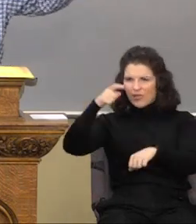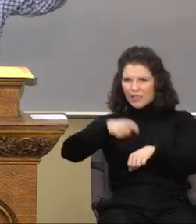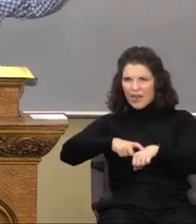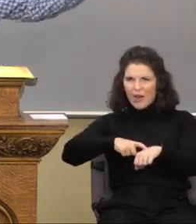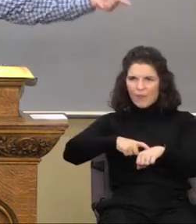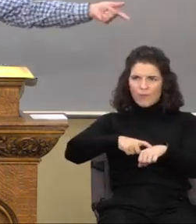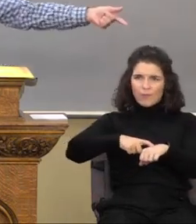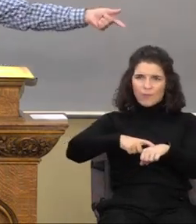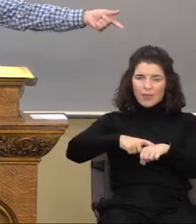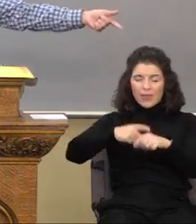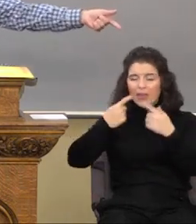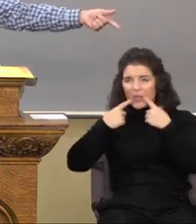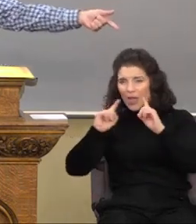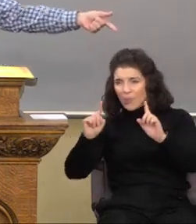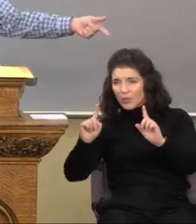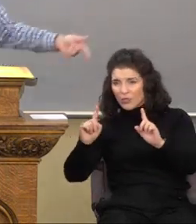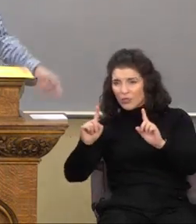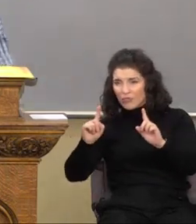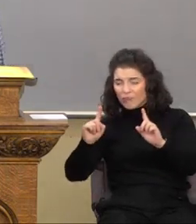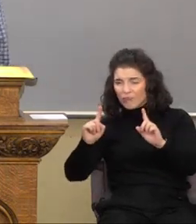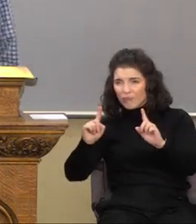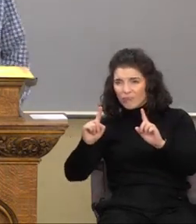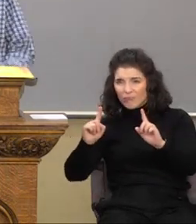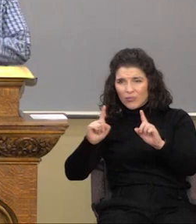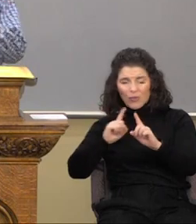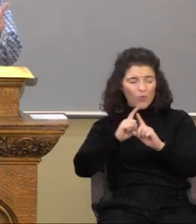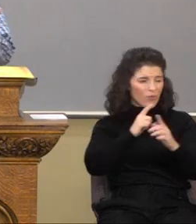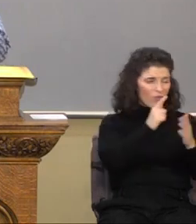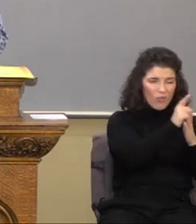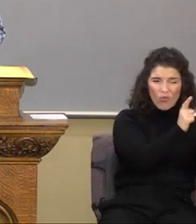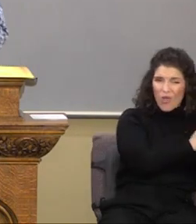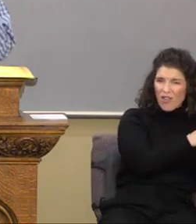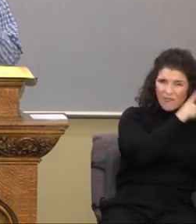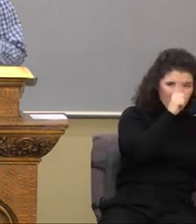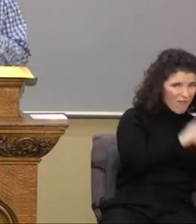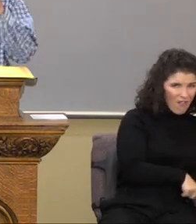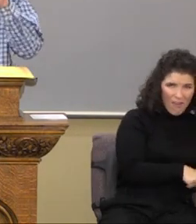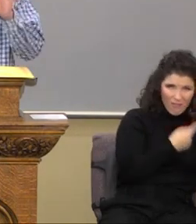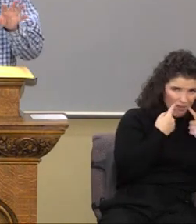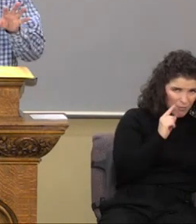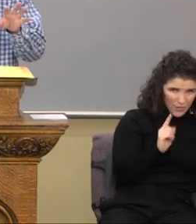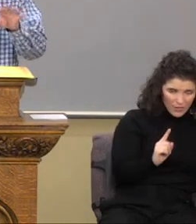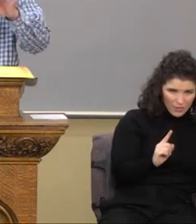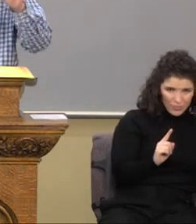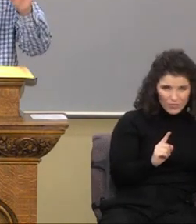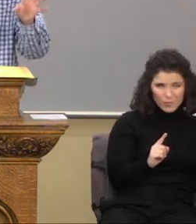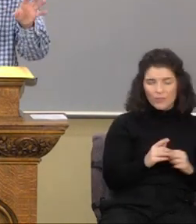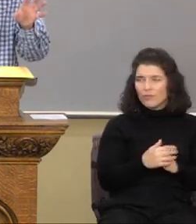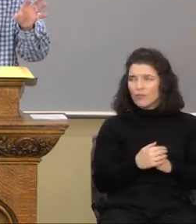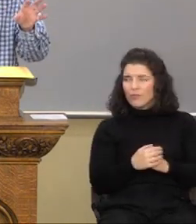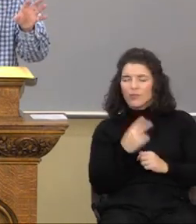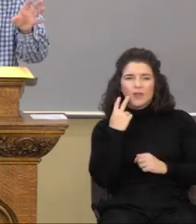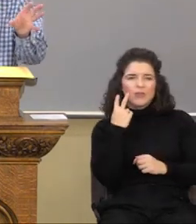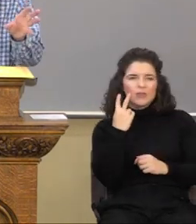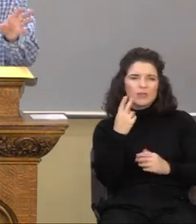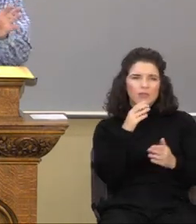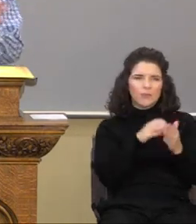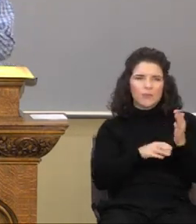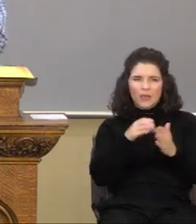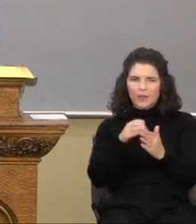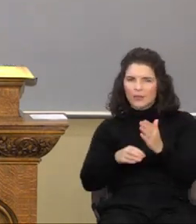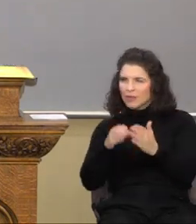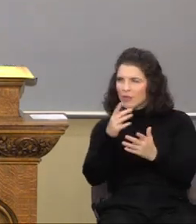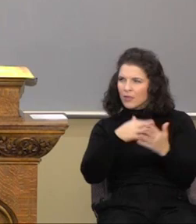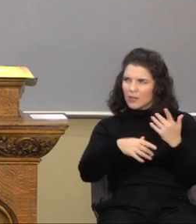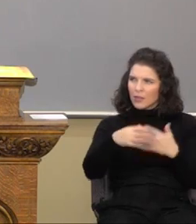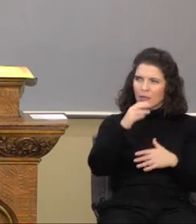fails to do. OK, so let's look at the passages. Now, that's society in that context. But we're